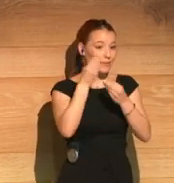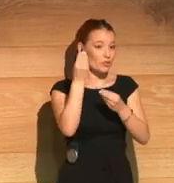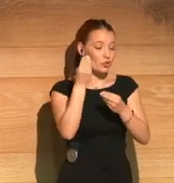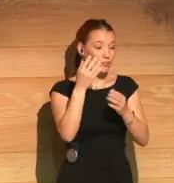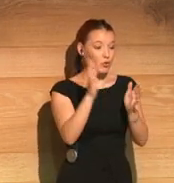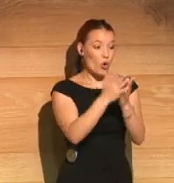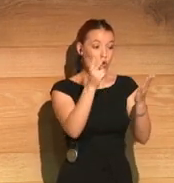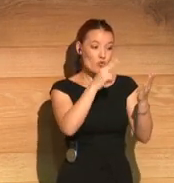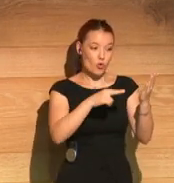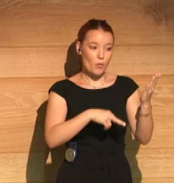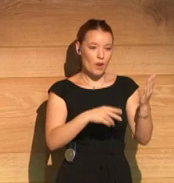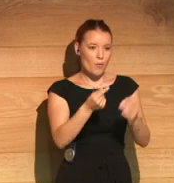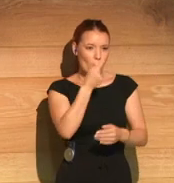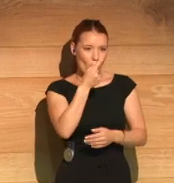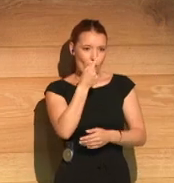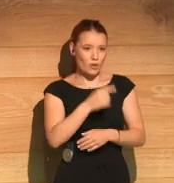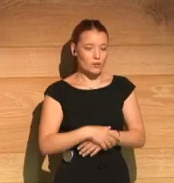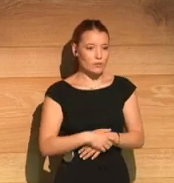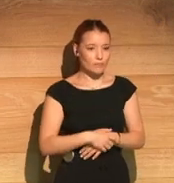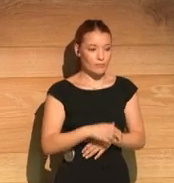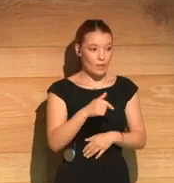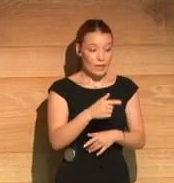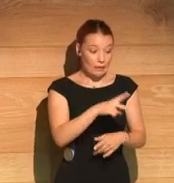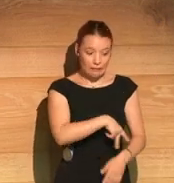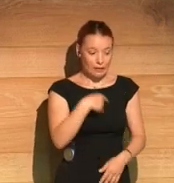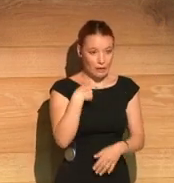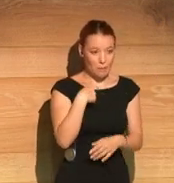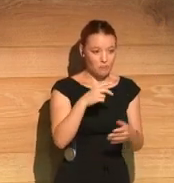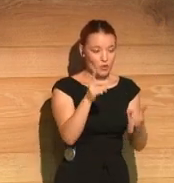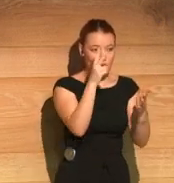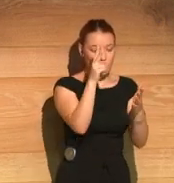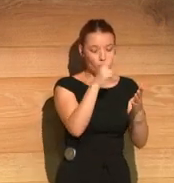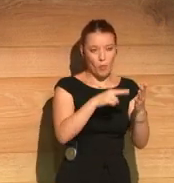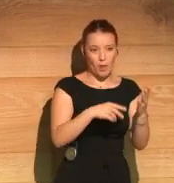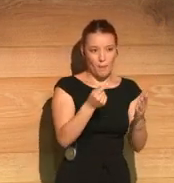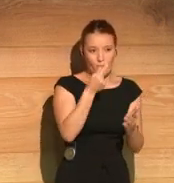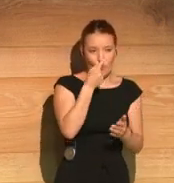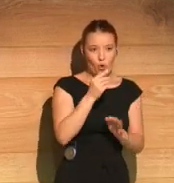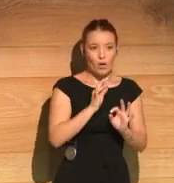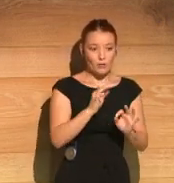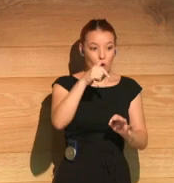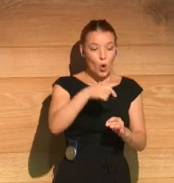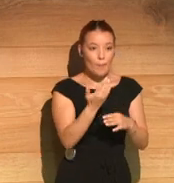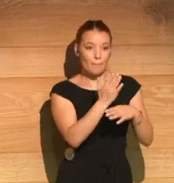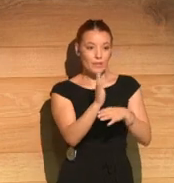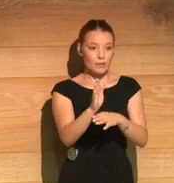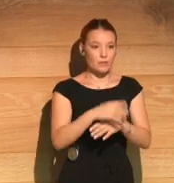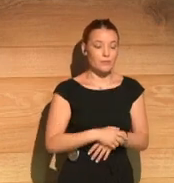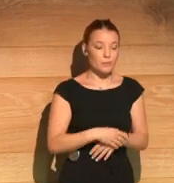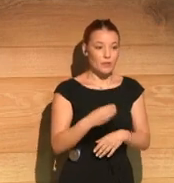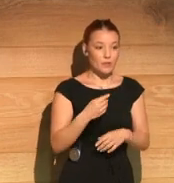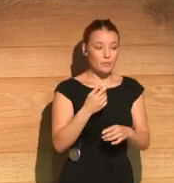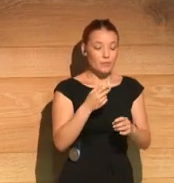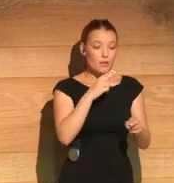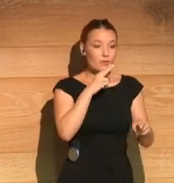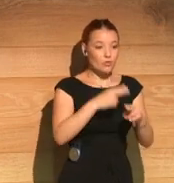And I think there are very few novels which are so good as the one we're presenting